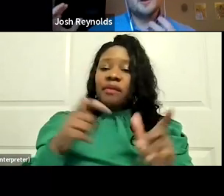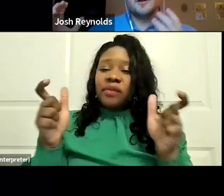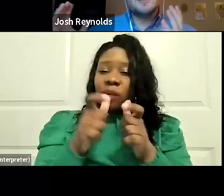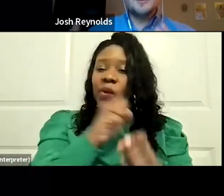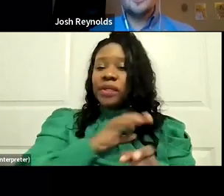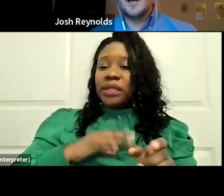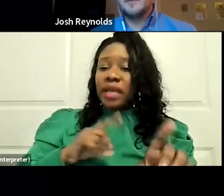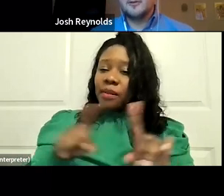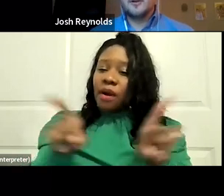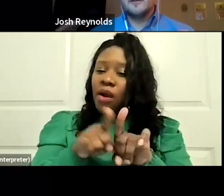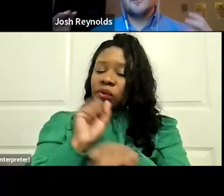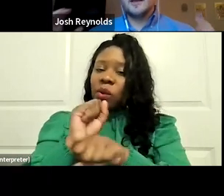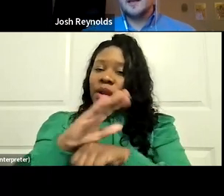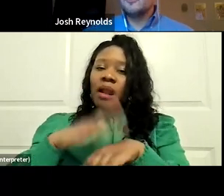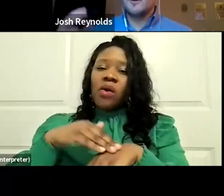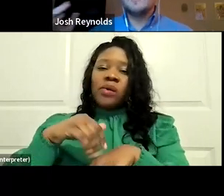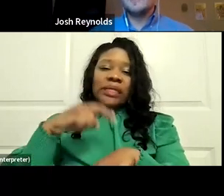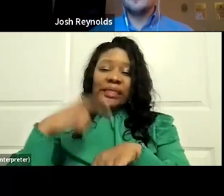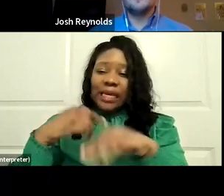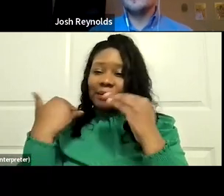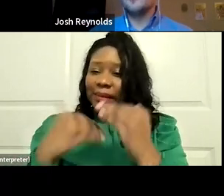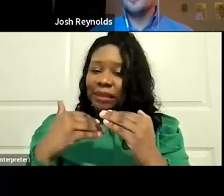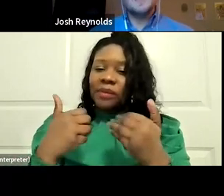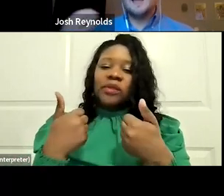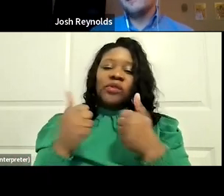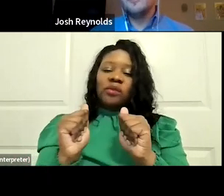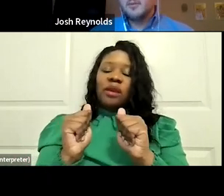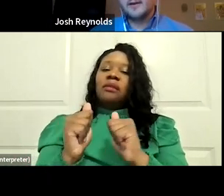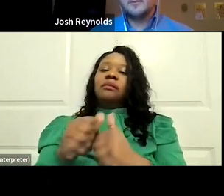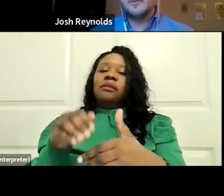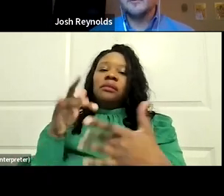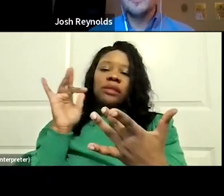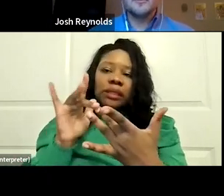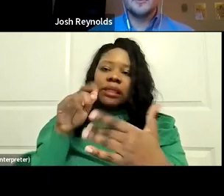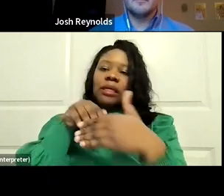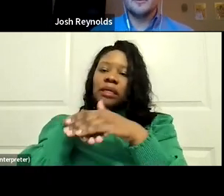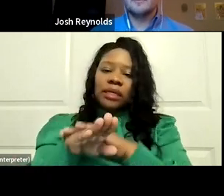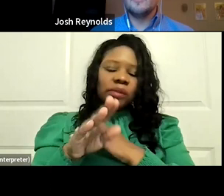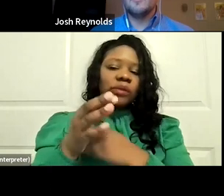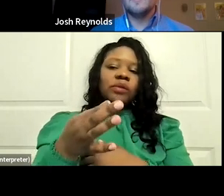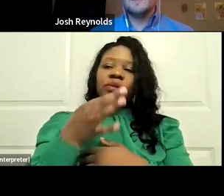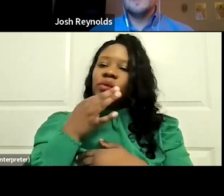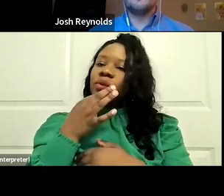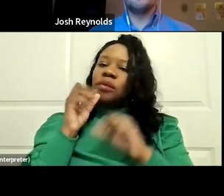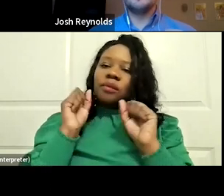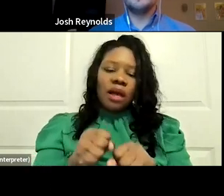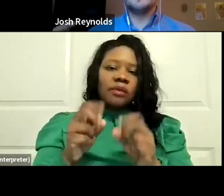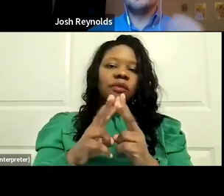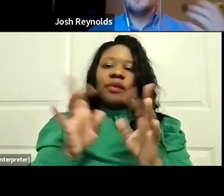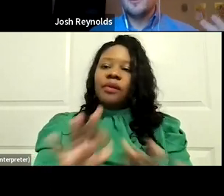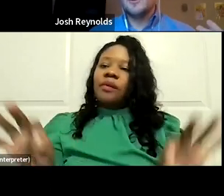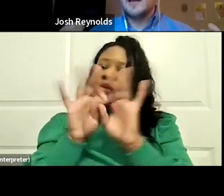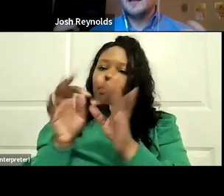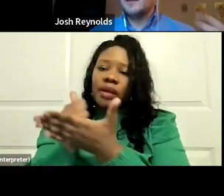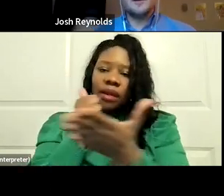they're also working on a huge time constraint. So, again, trying to get your foot in the door as soon as possible is really, really important to help. So when